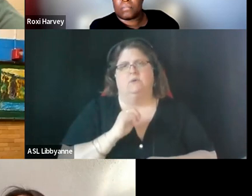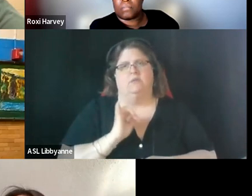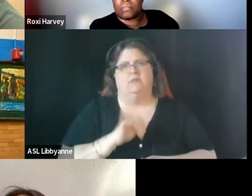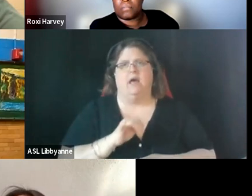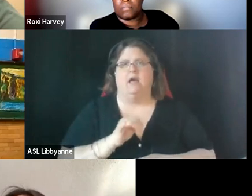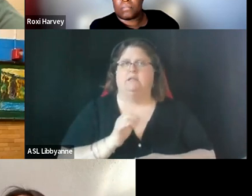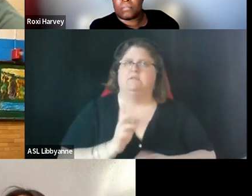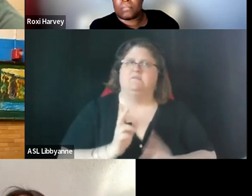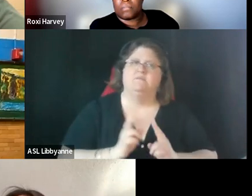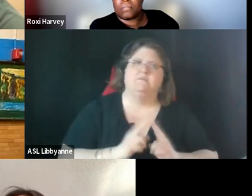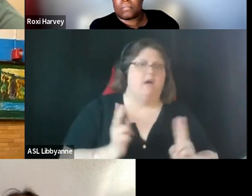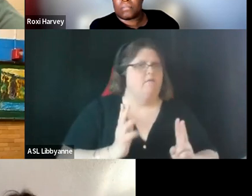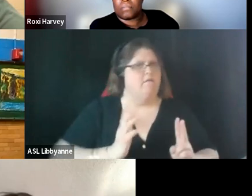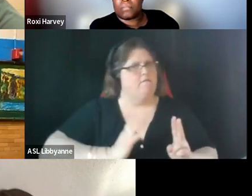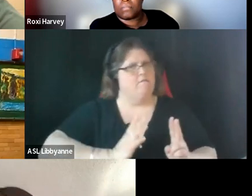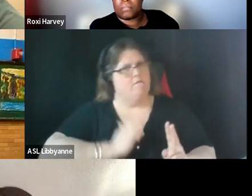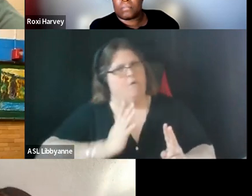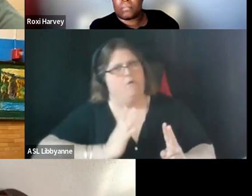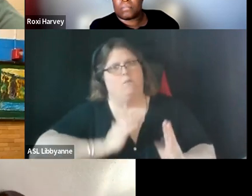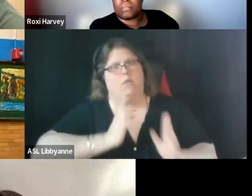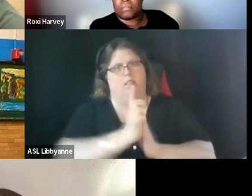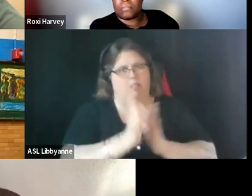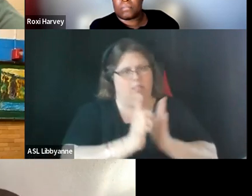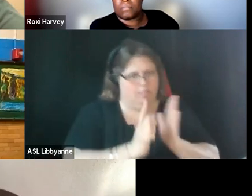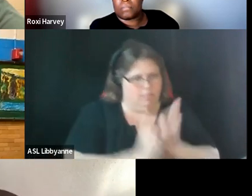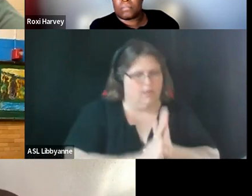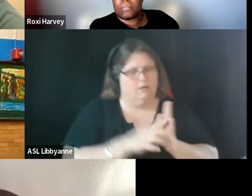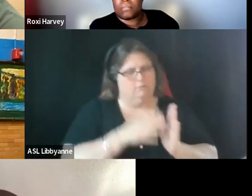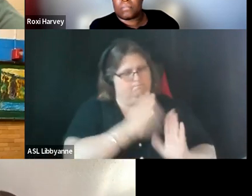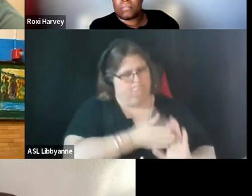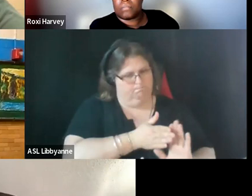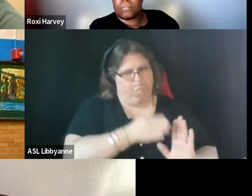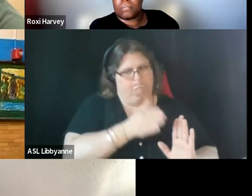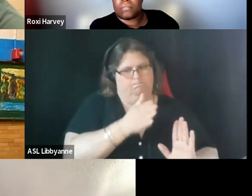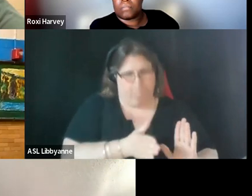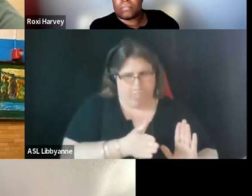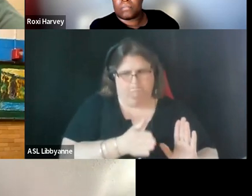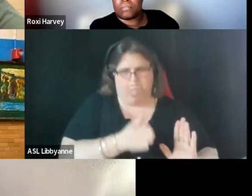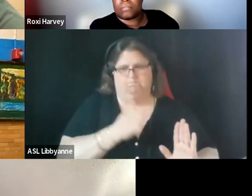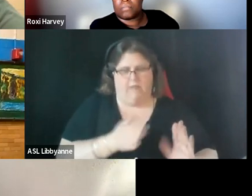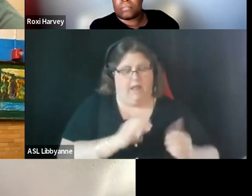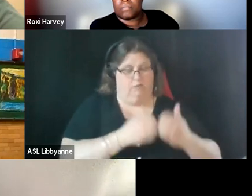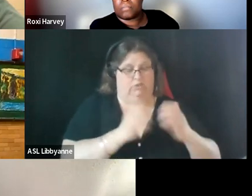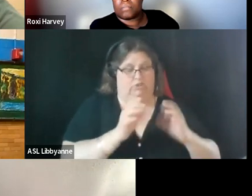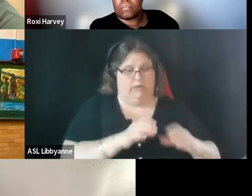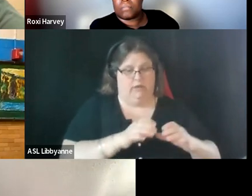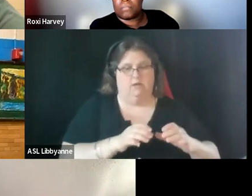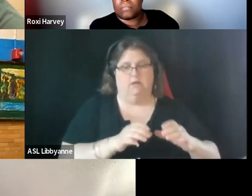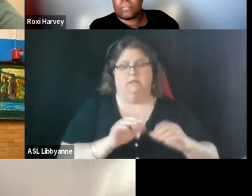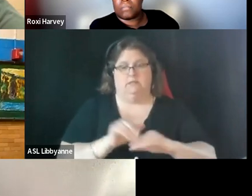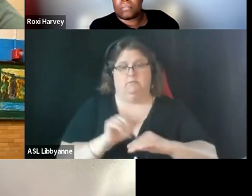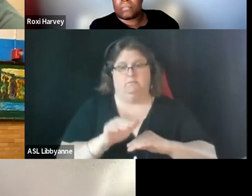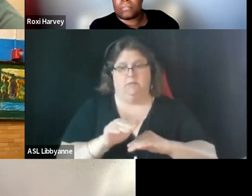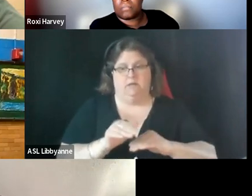formal legal process on how it must be done how it must be submitted how it must be reviewed how it must be rated and